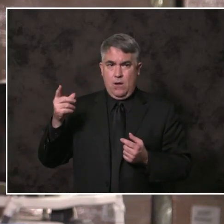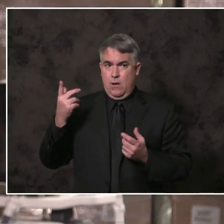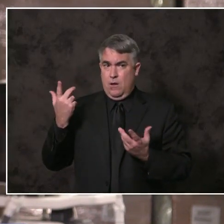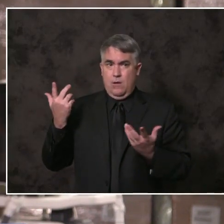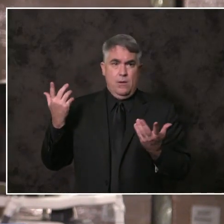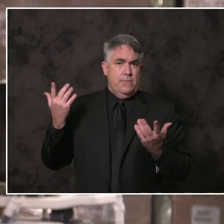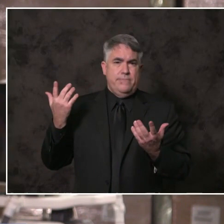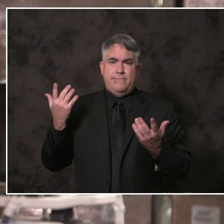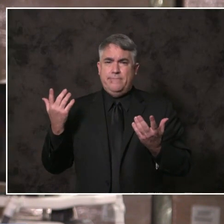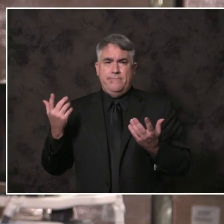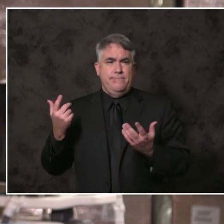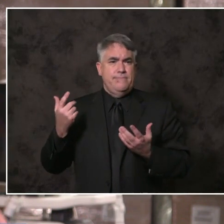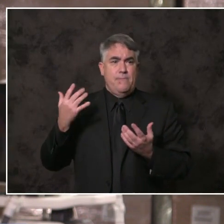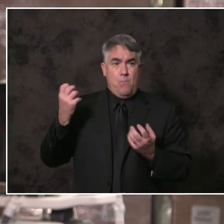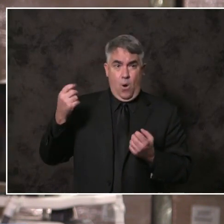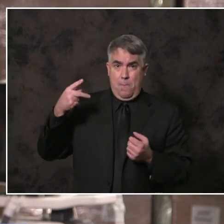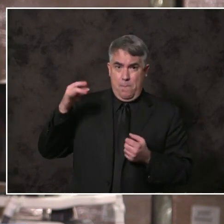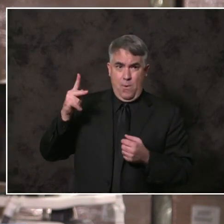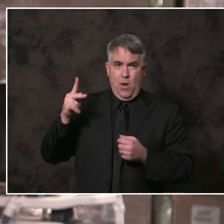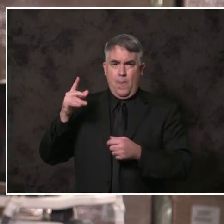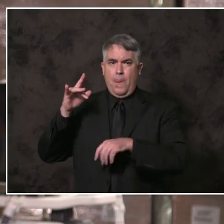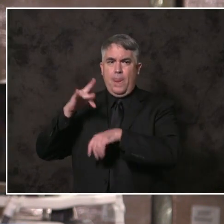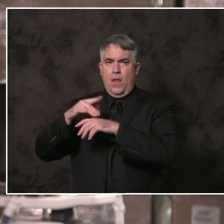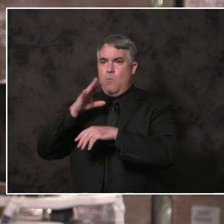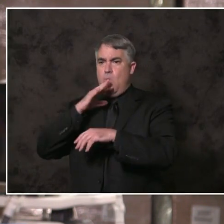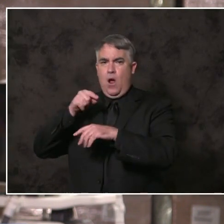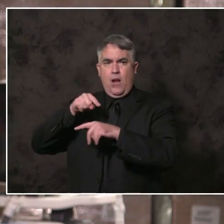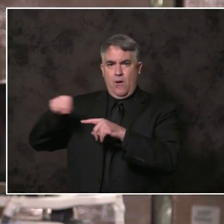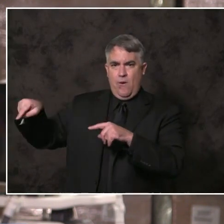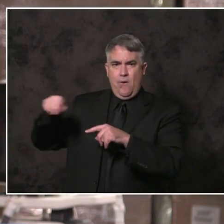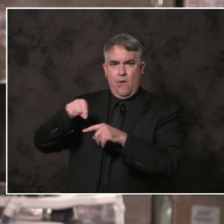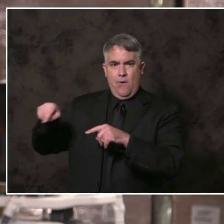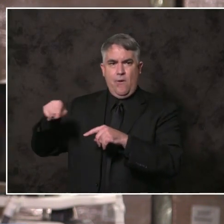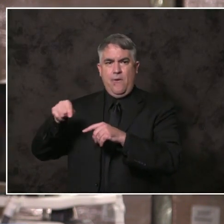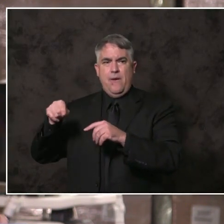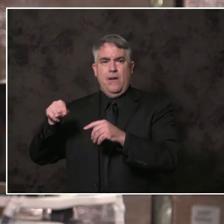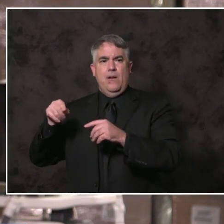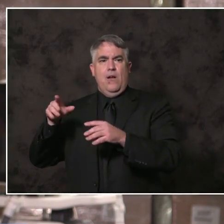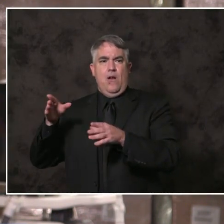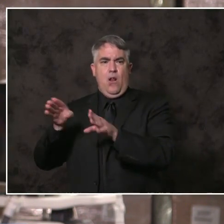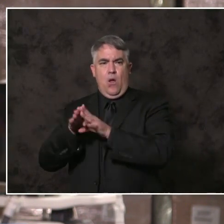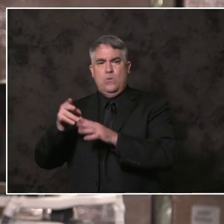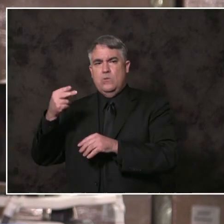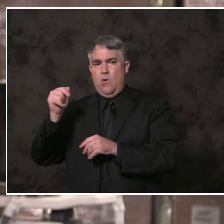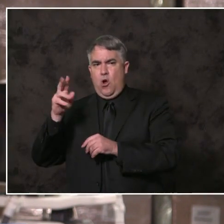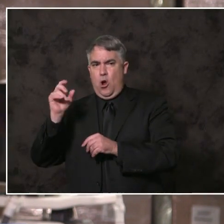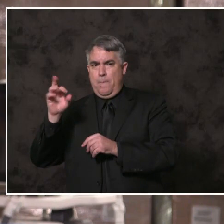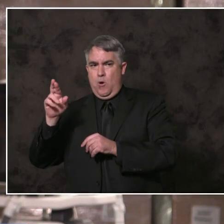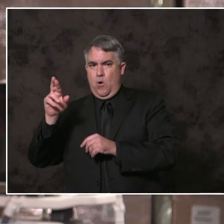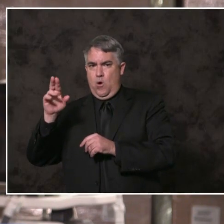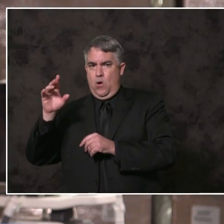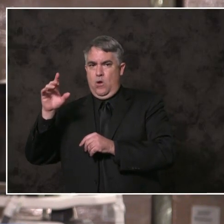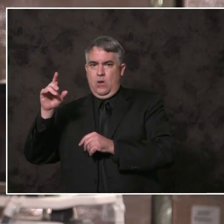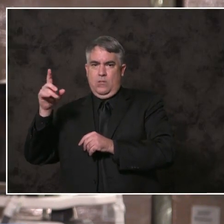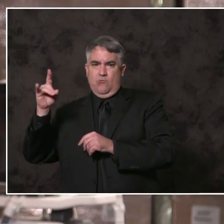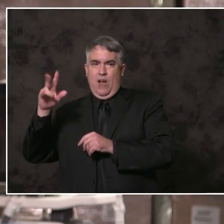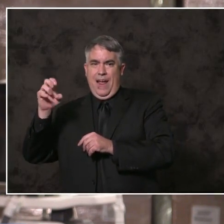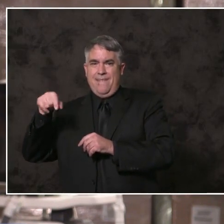water. Closing Harbor Drive to car traffic can revitalize a whole section of our city.